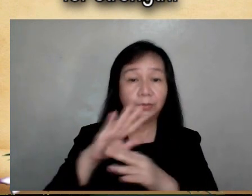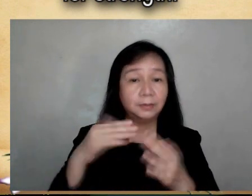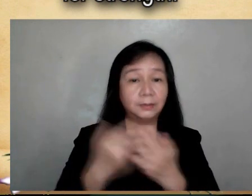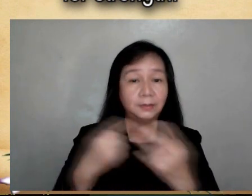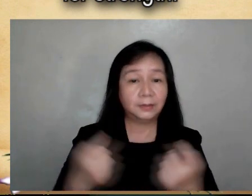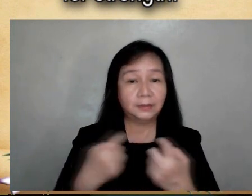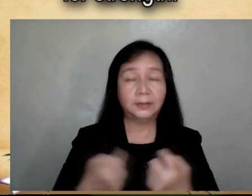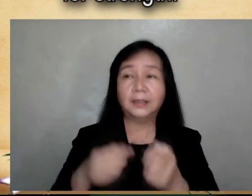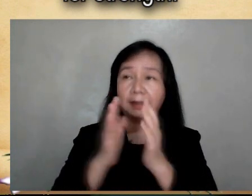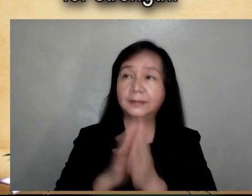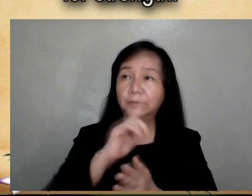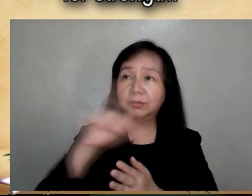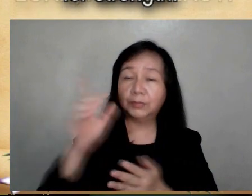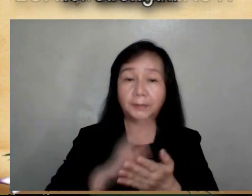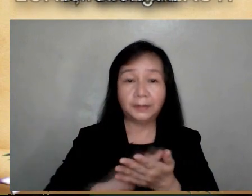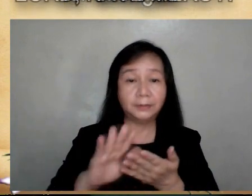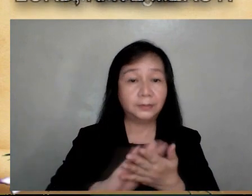for pardon and for strength.